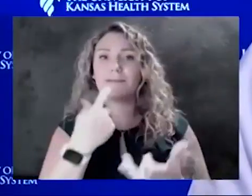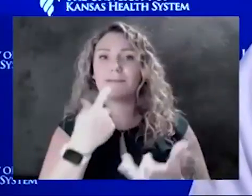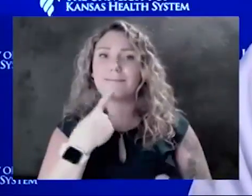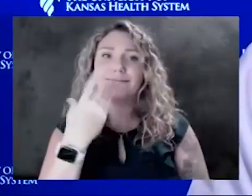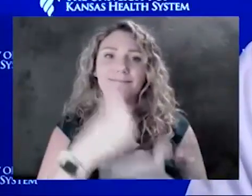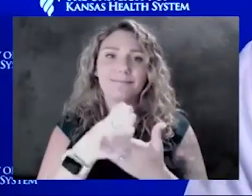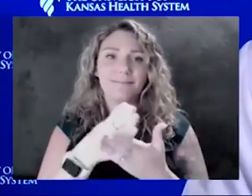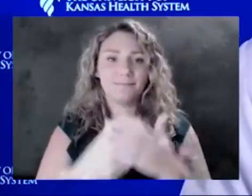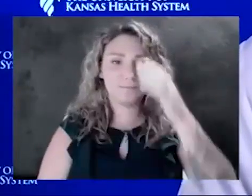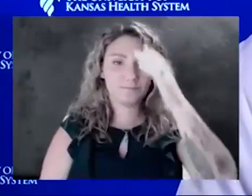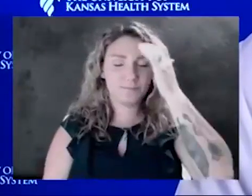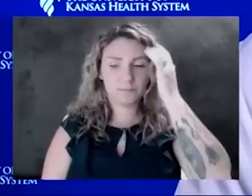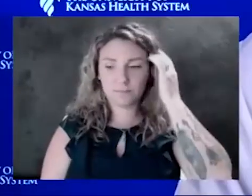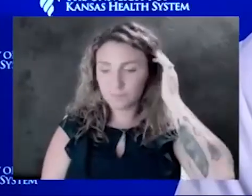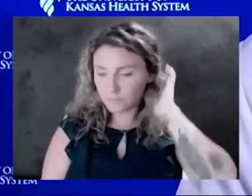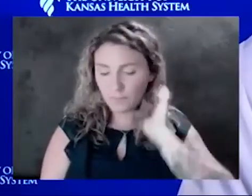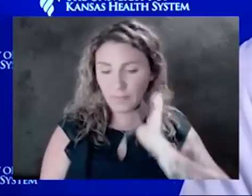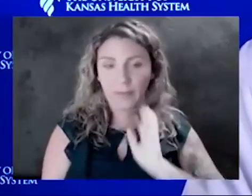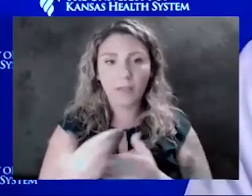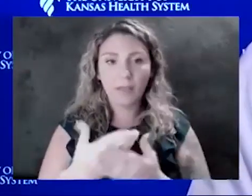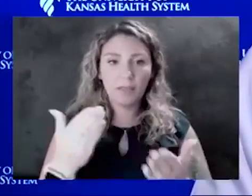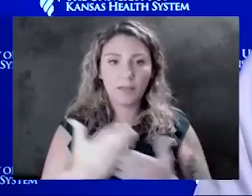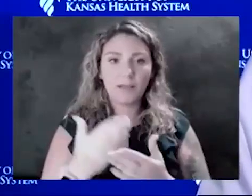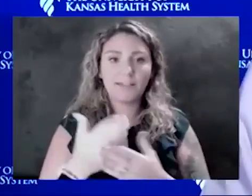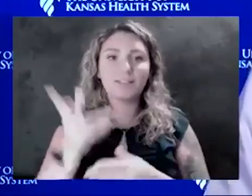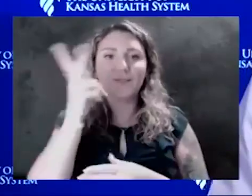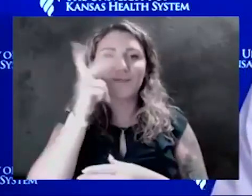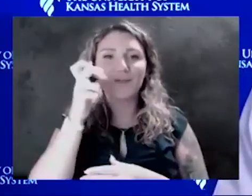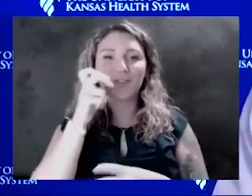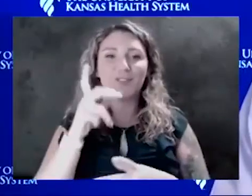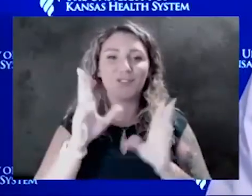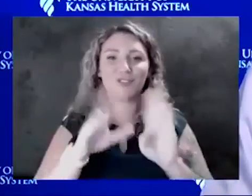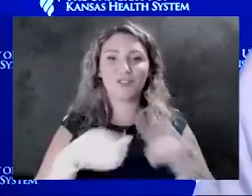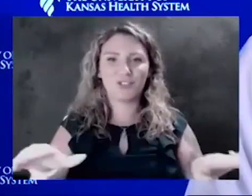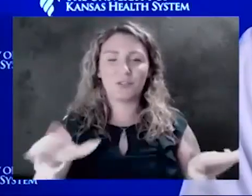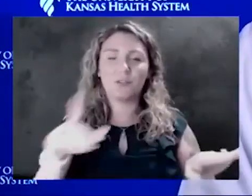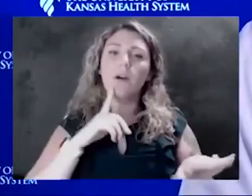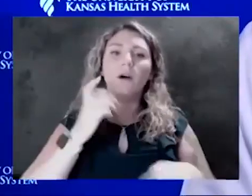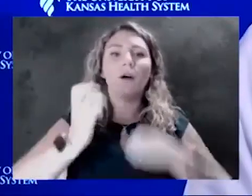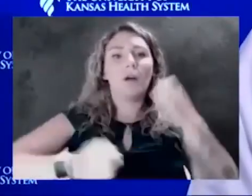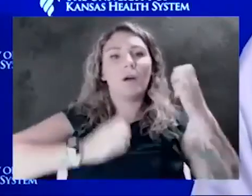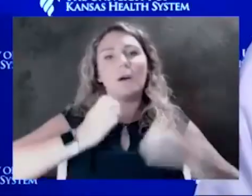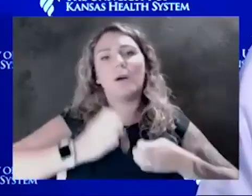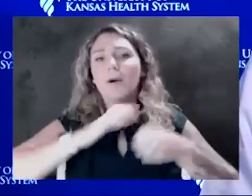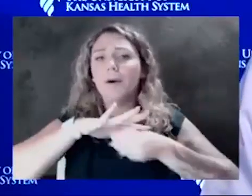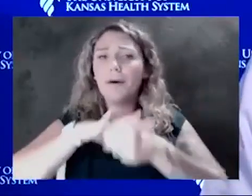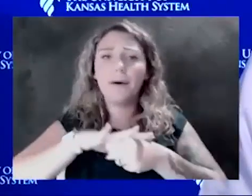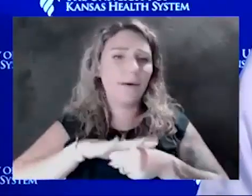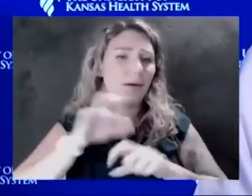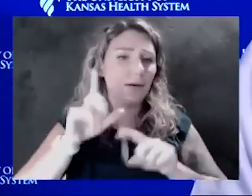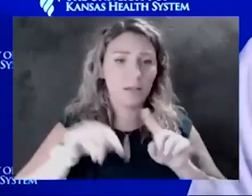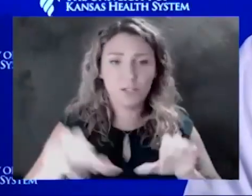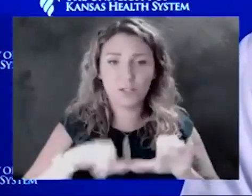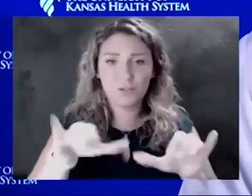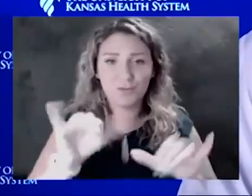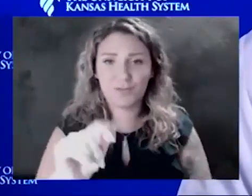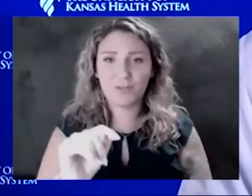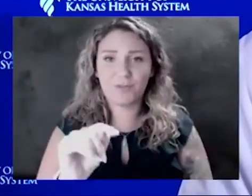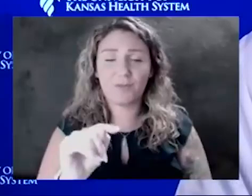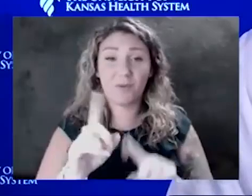have heard that it causes children emotional distress and they can't do it. And actually what we have seen anecdotally